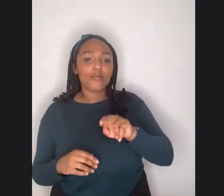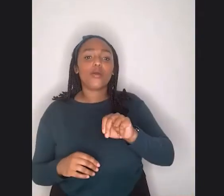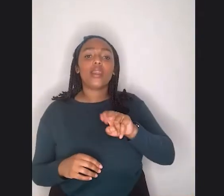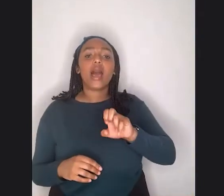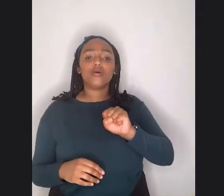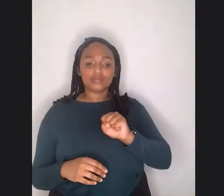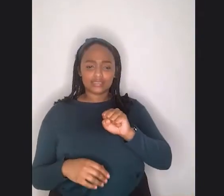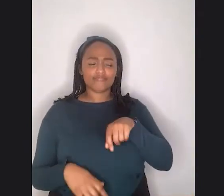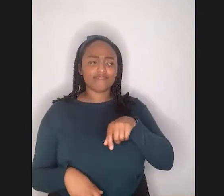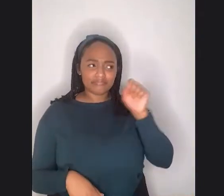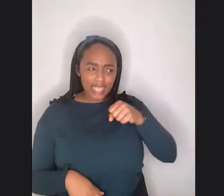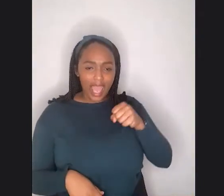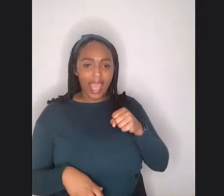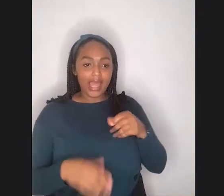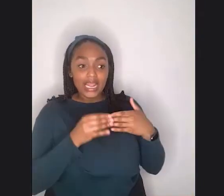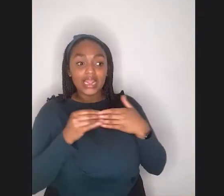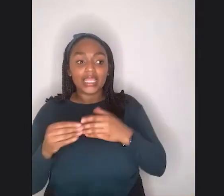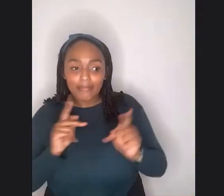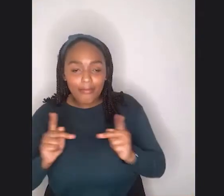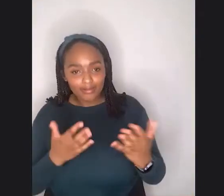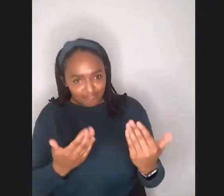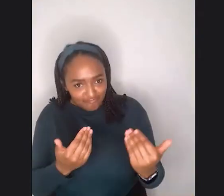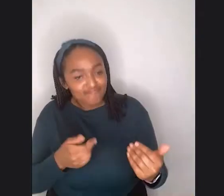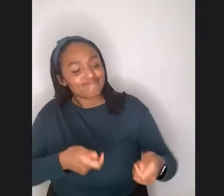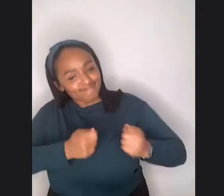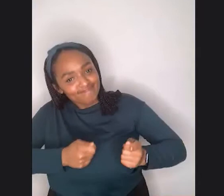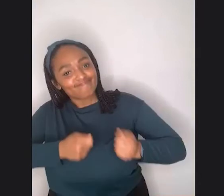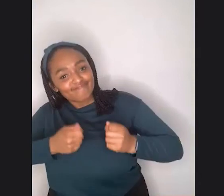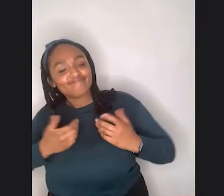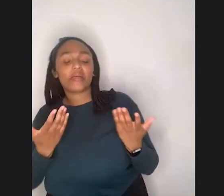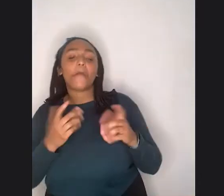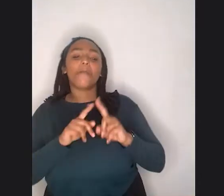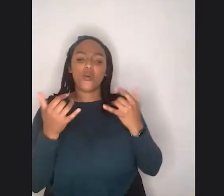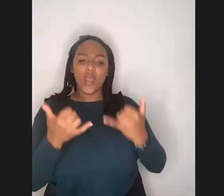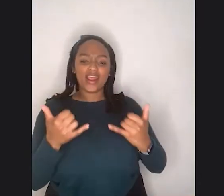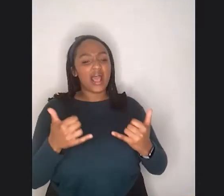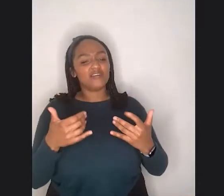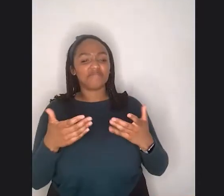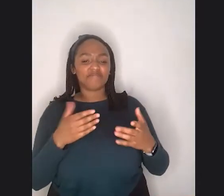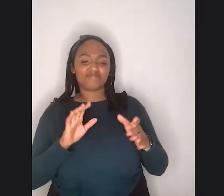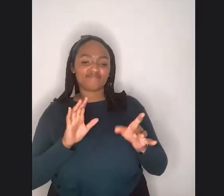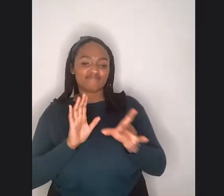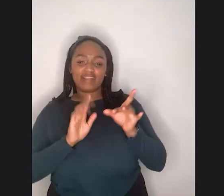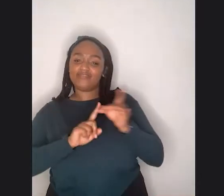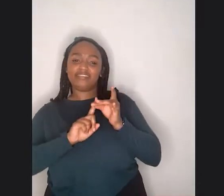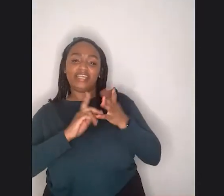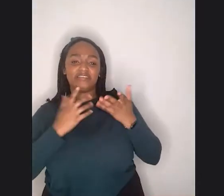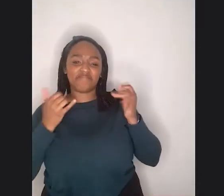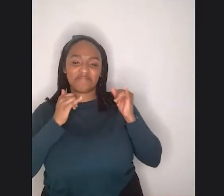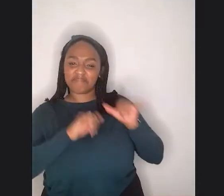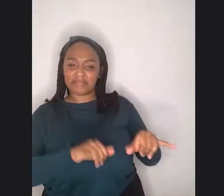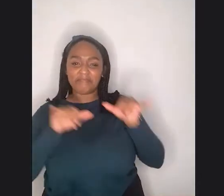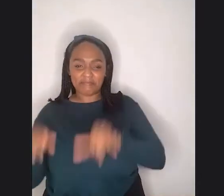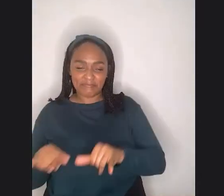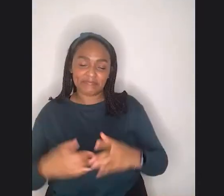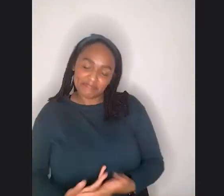love that. But for now, I think I will stick with my original title. Gotcha. Um, okay. I have